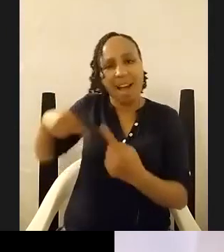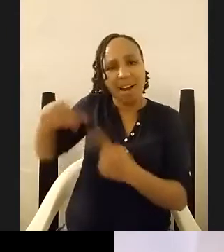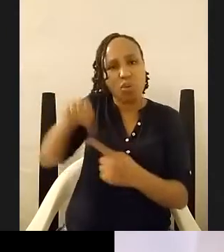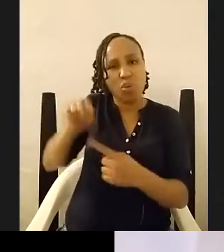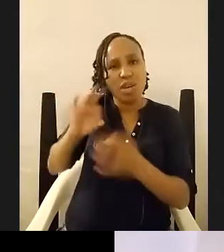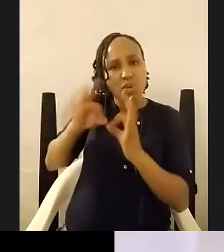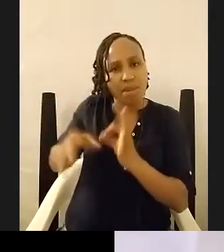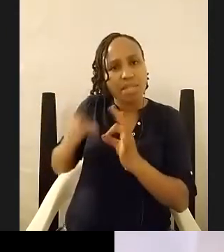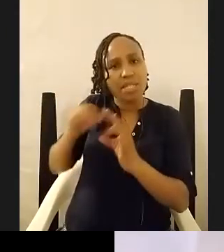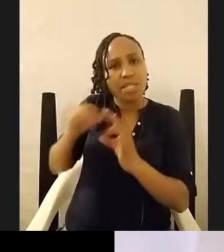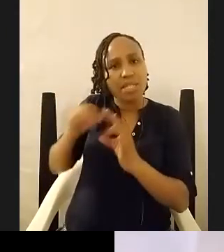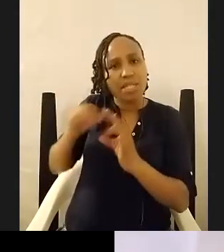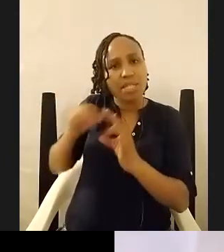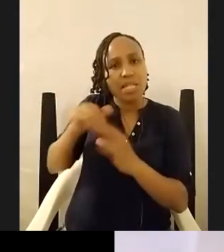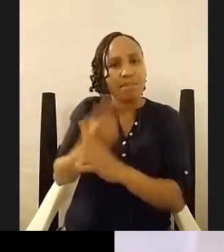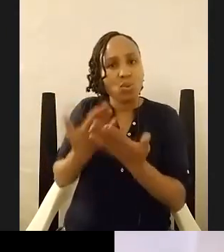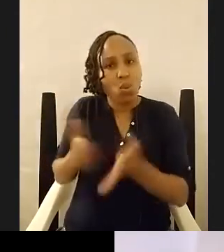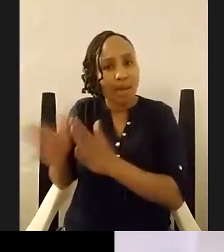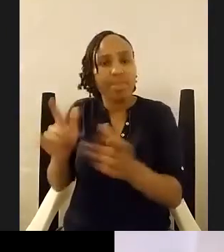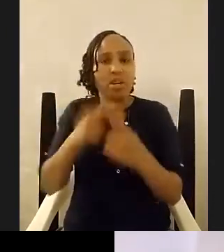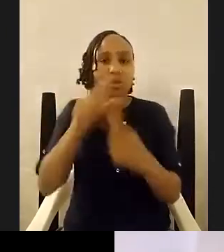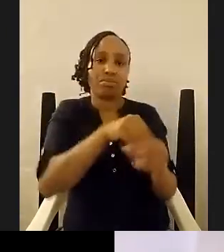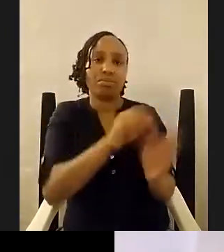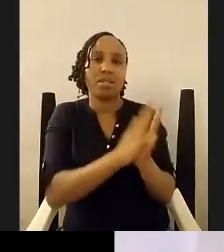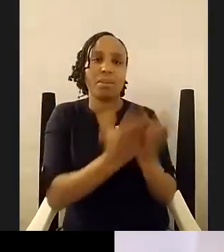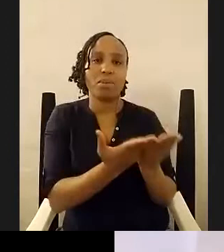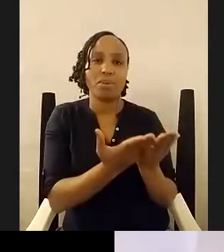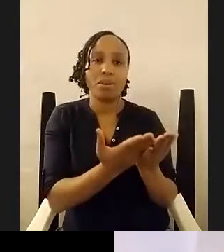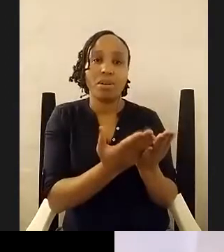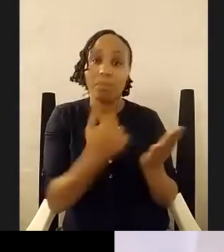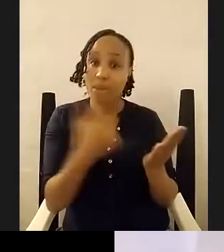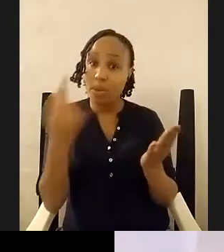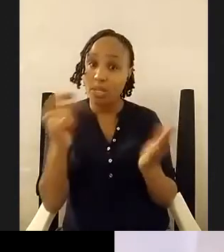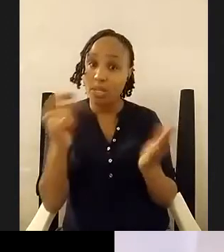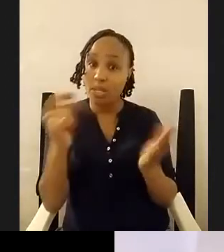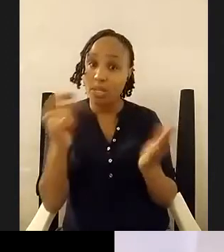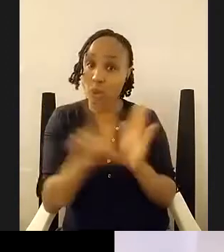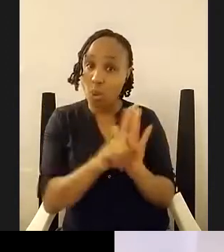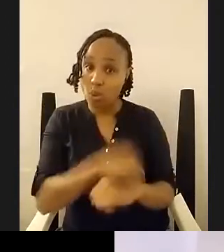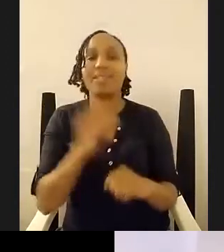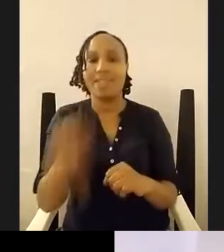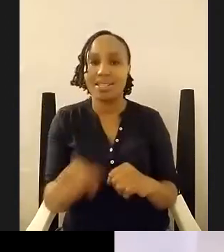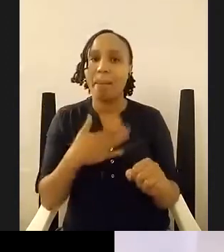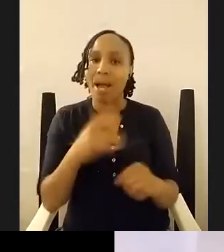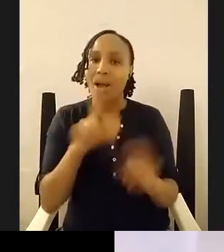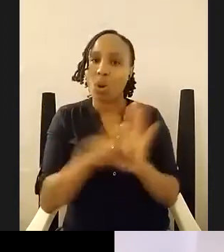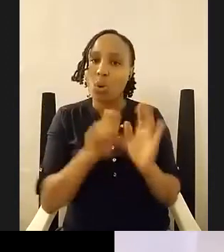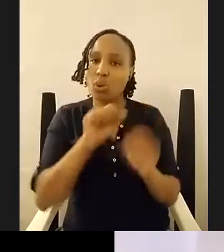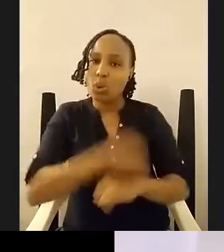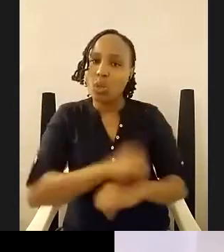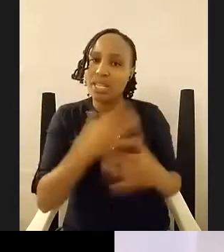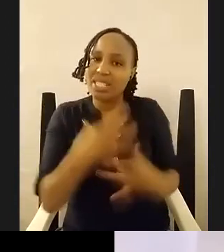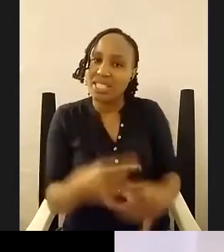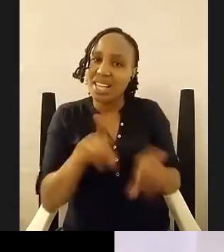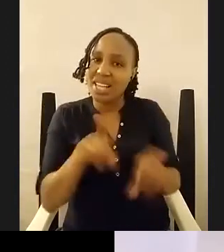i mean you know did i go to law school yes was my law school as interesting or as diverse as the one in the eternal